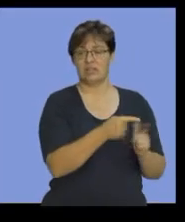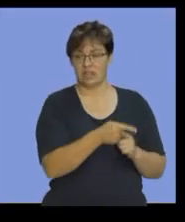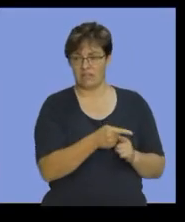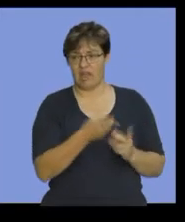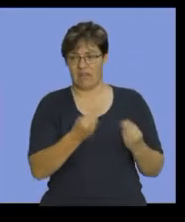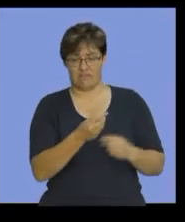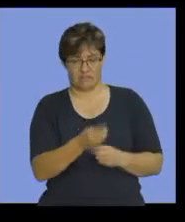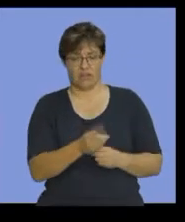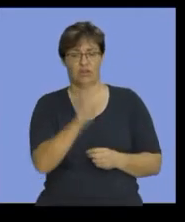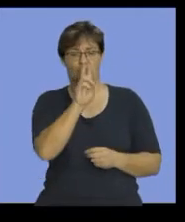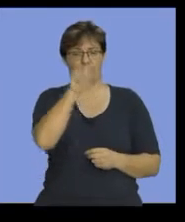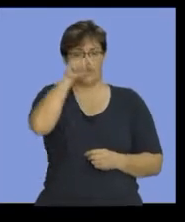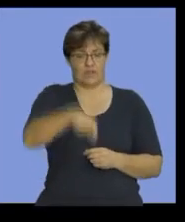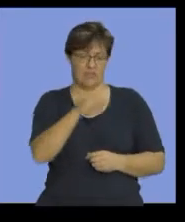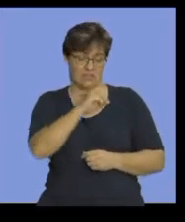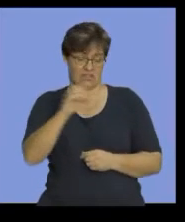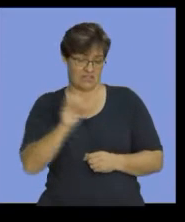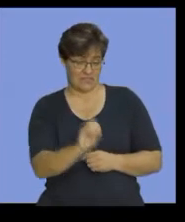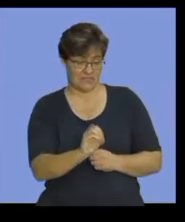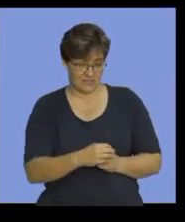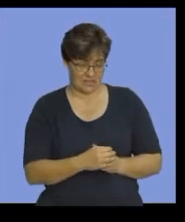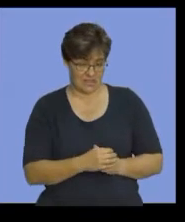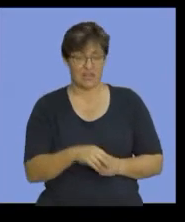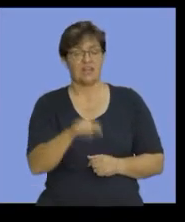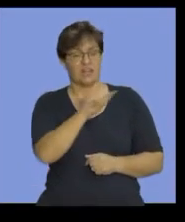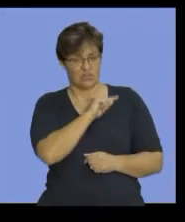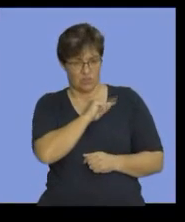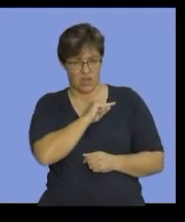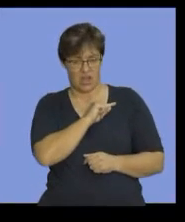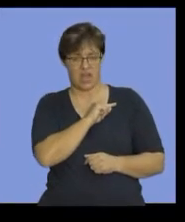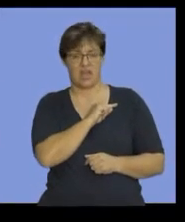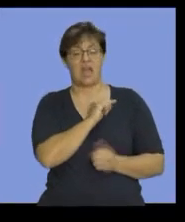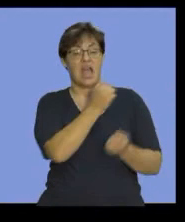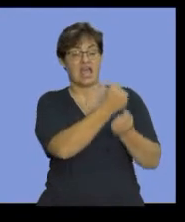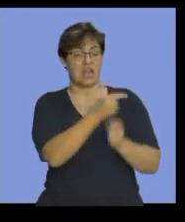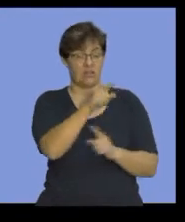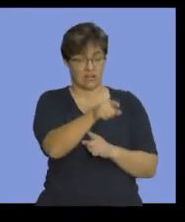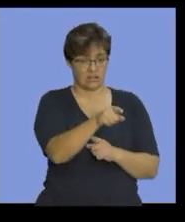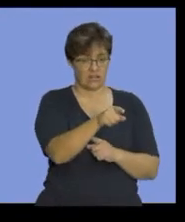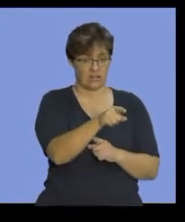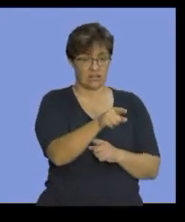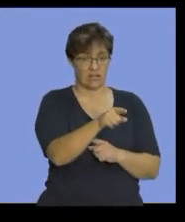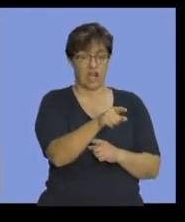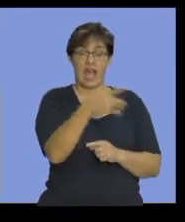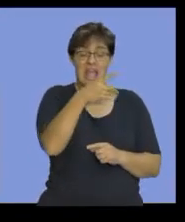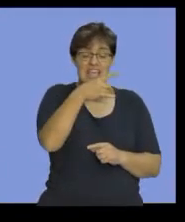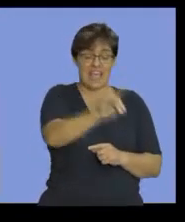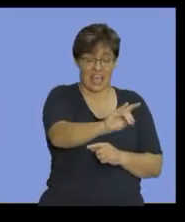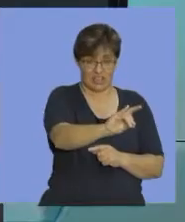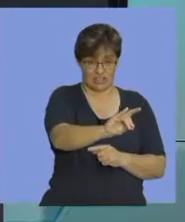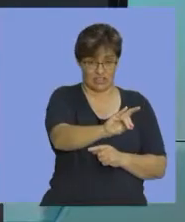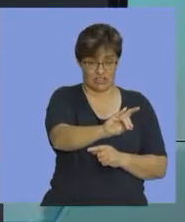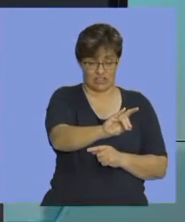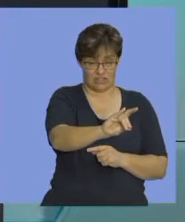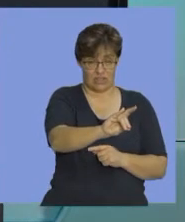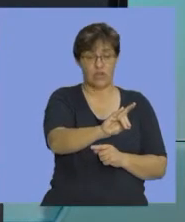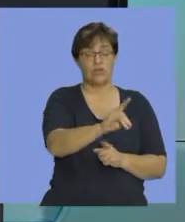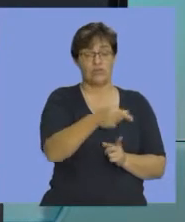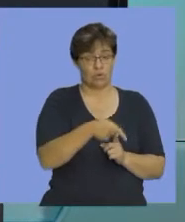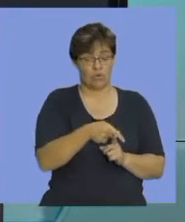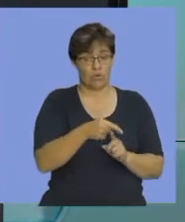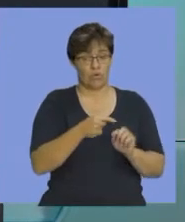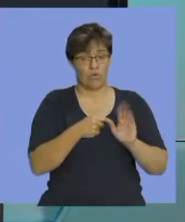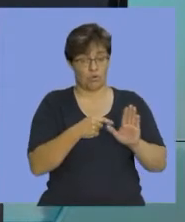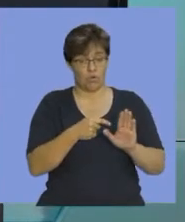purchases, 2,000 Rand. Therefore, you've got your carriage. Now remember, it was paid for in cash, so you're debiting